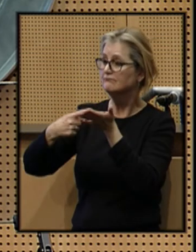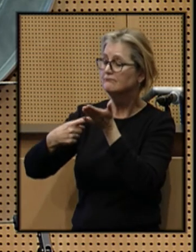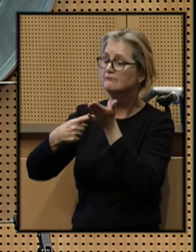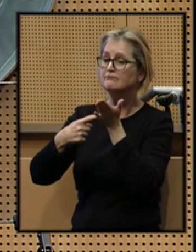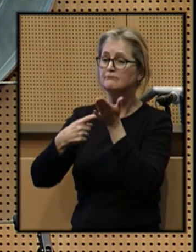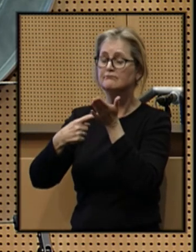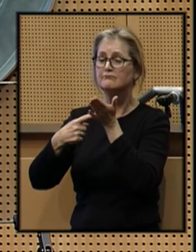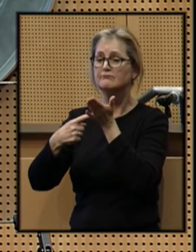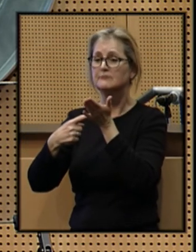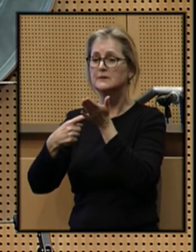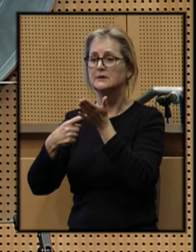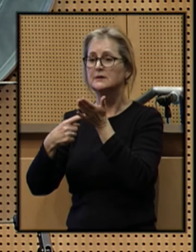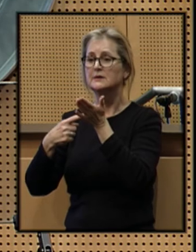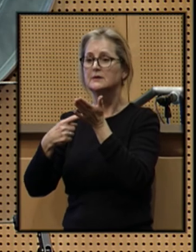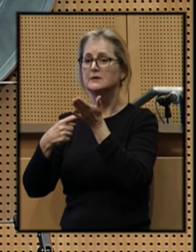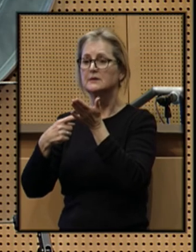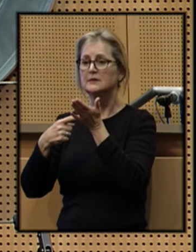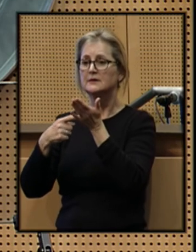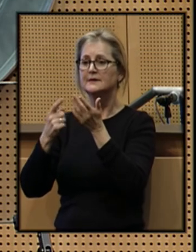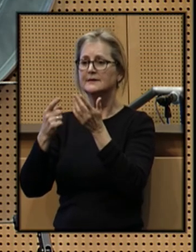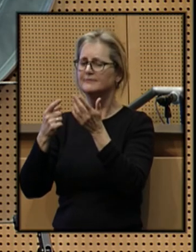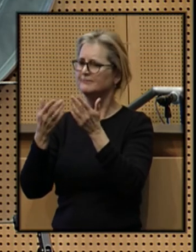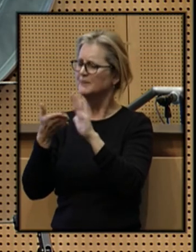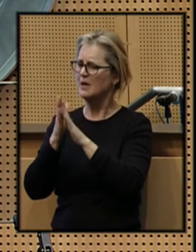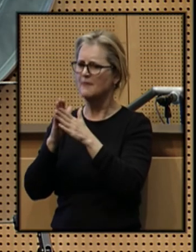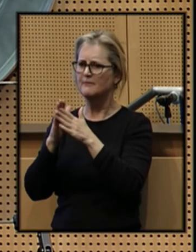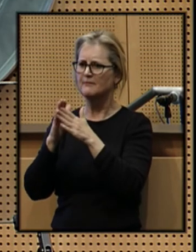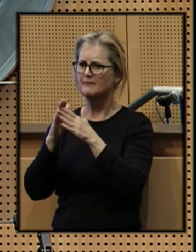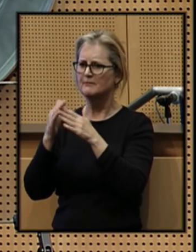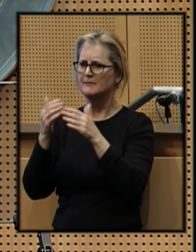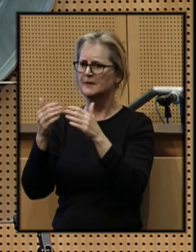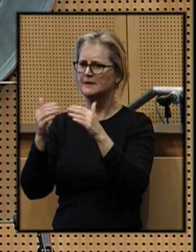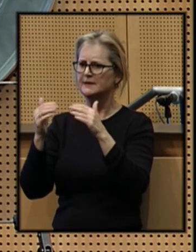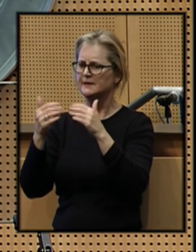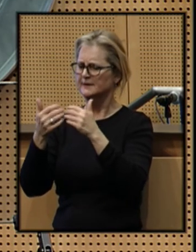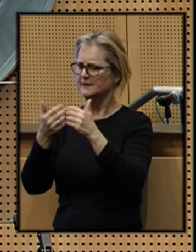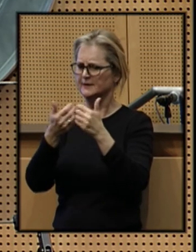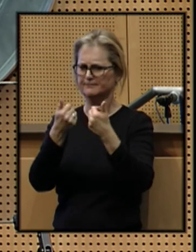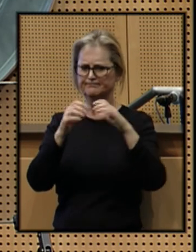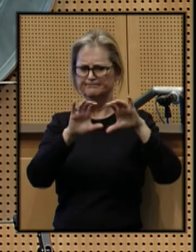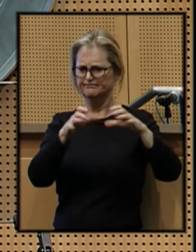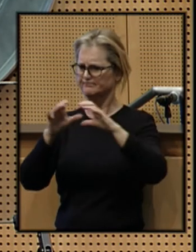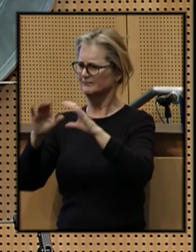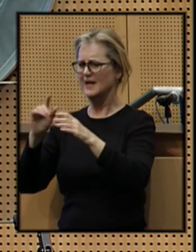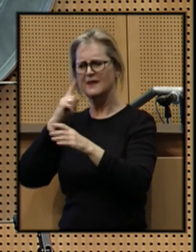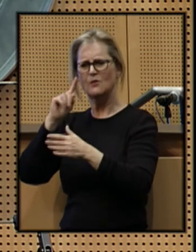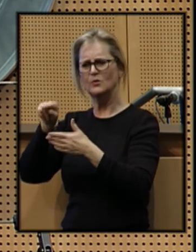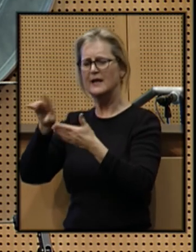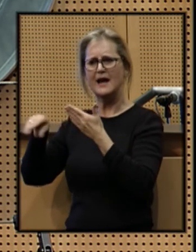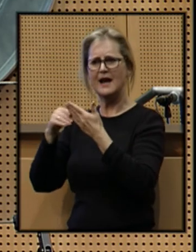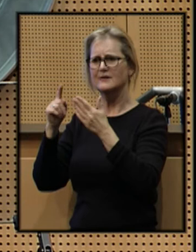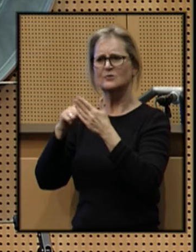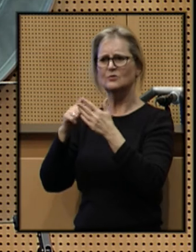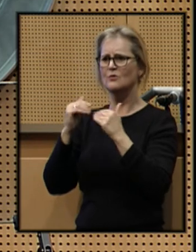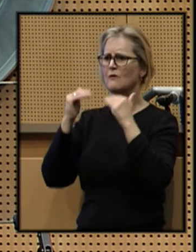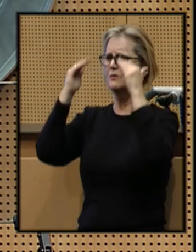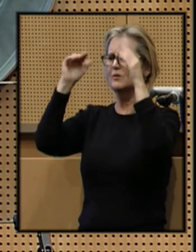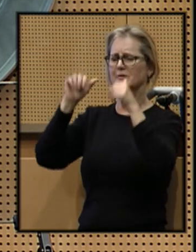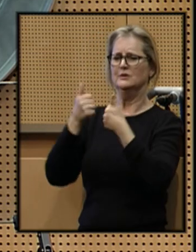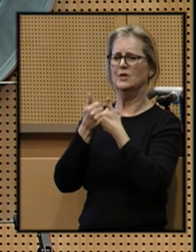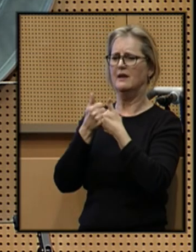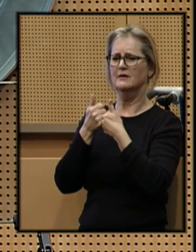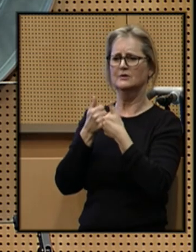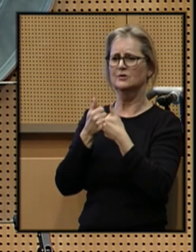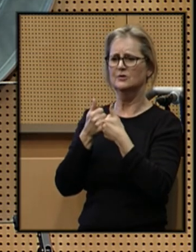has taken on a divisiveness that I believe only adds to the already overwhelming challenge.